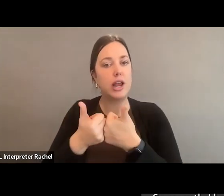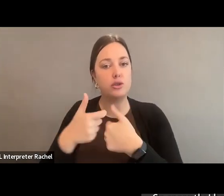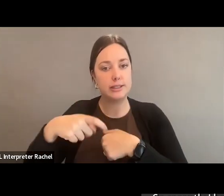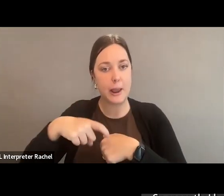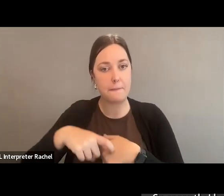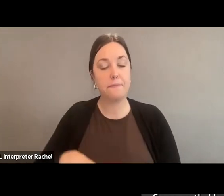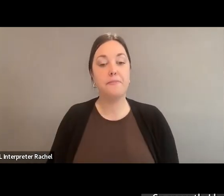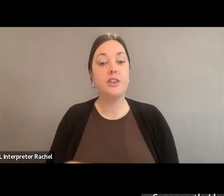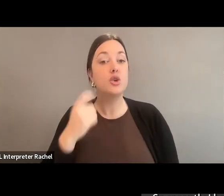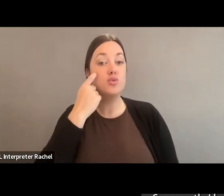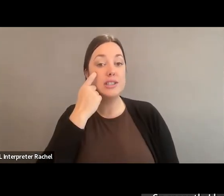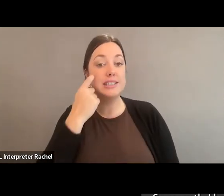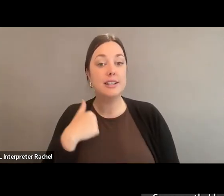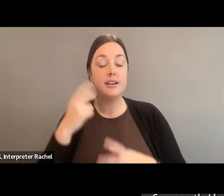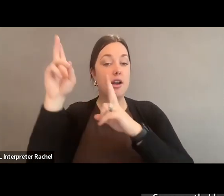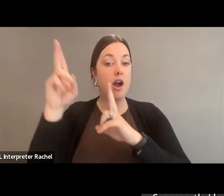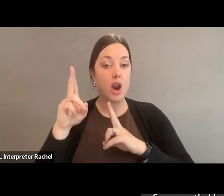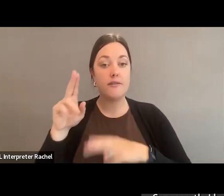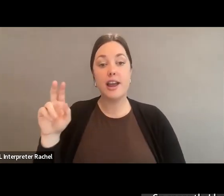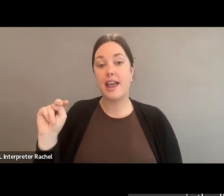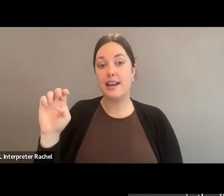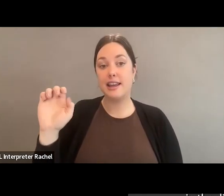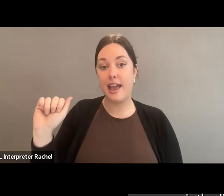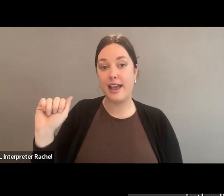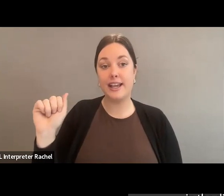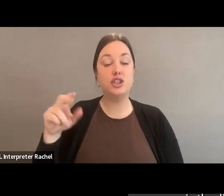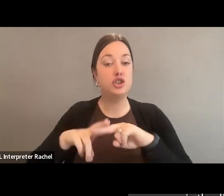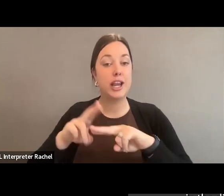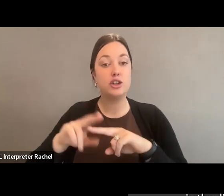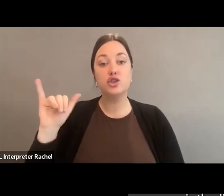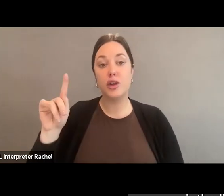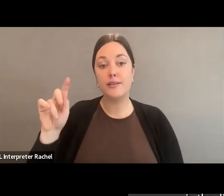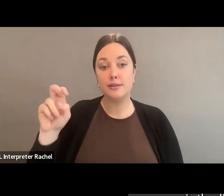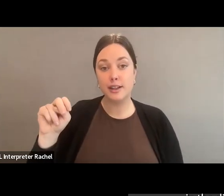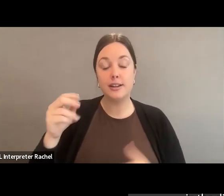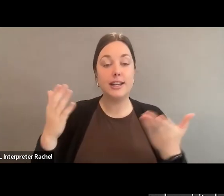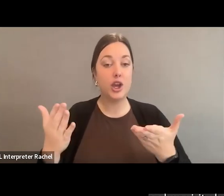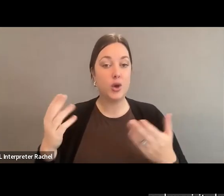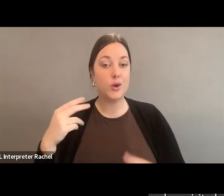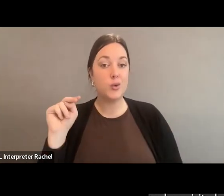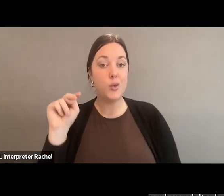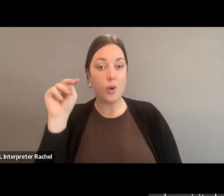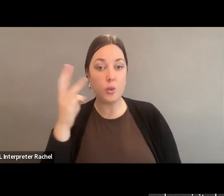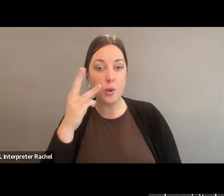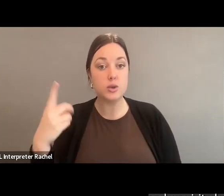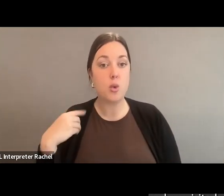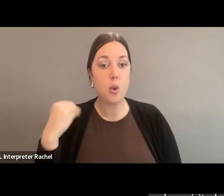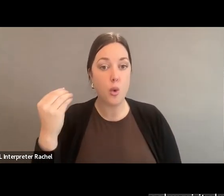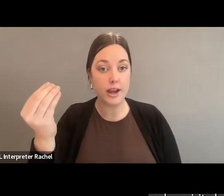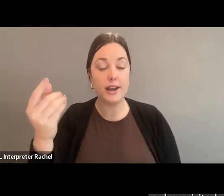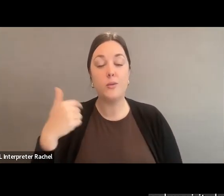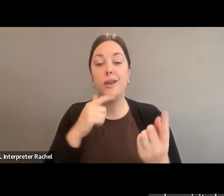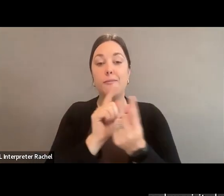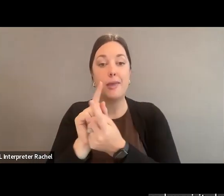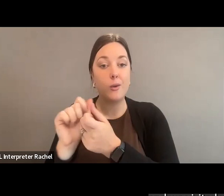I had the honor of having the NEA Chair Jackson in the district I represent here in Northwest Oregon, and we visited with local arts